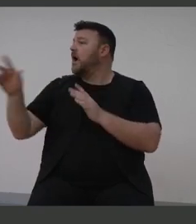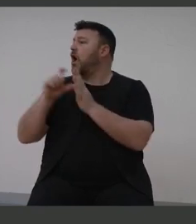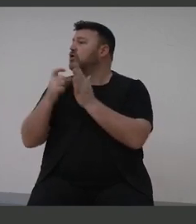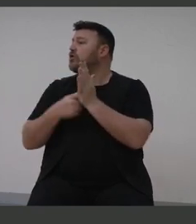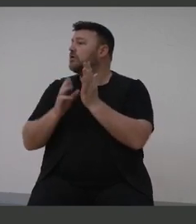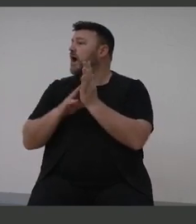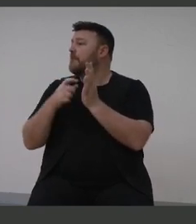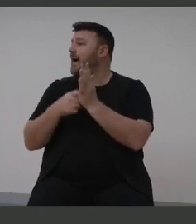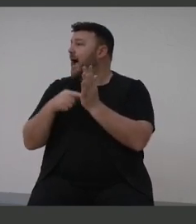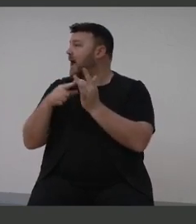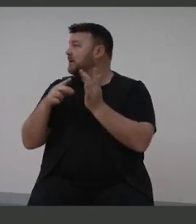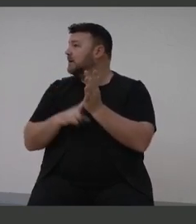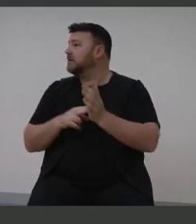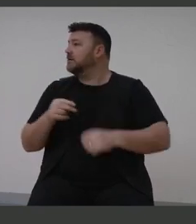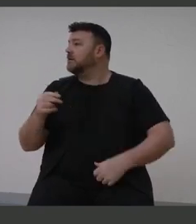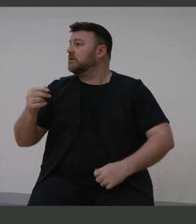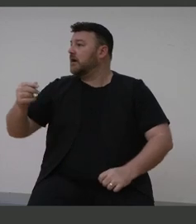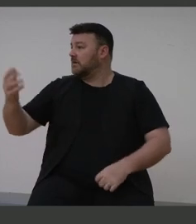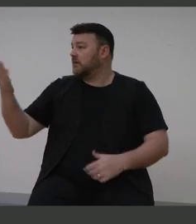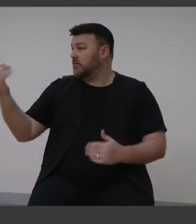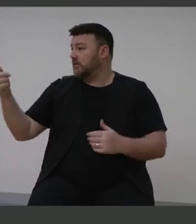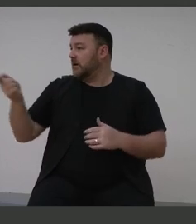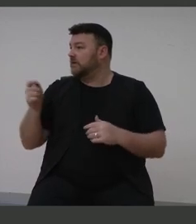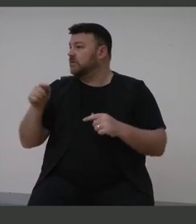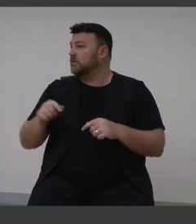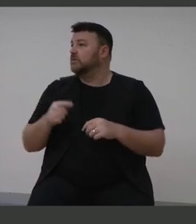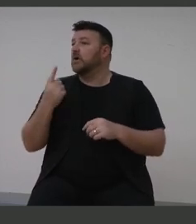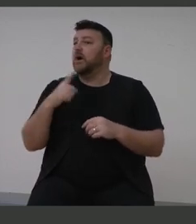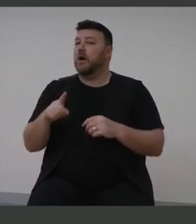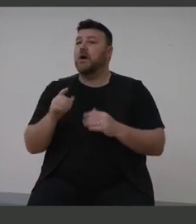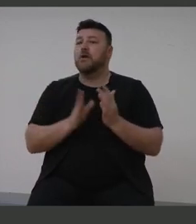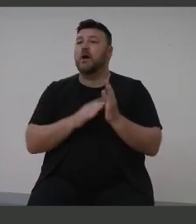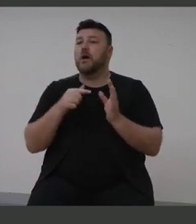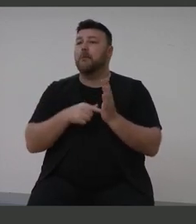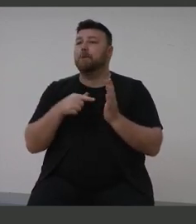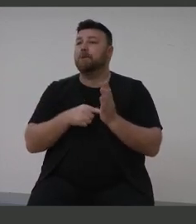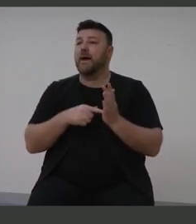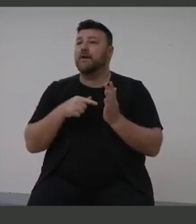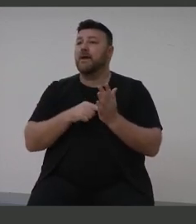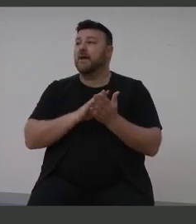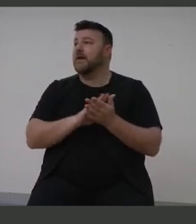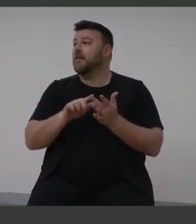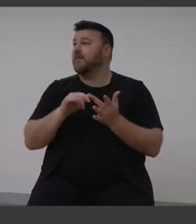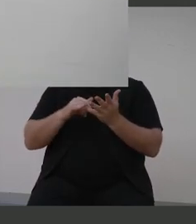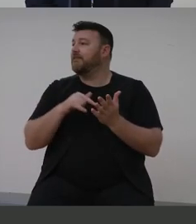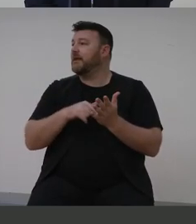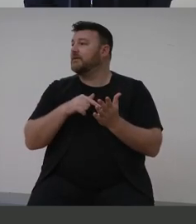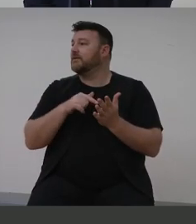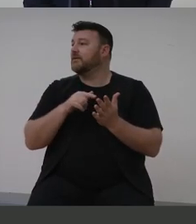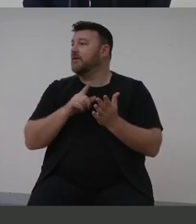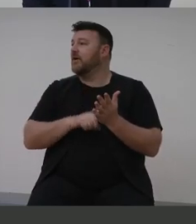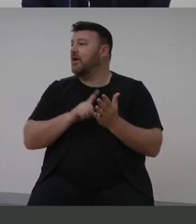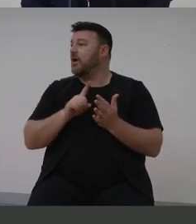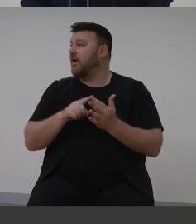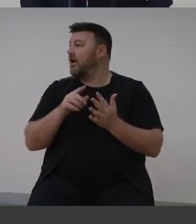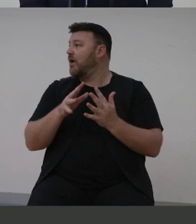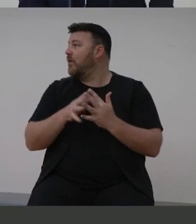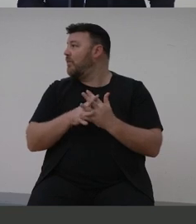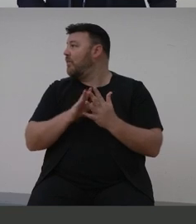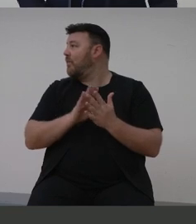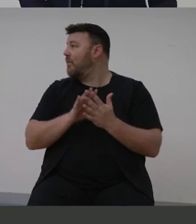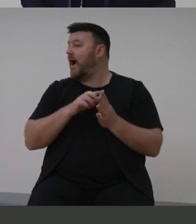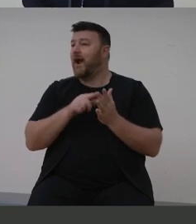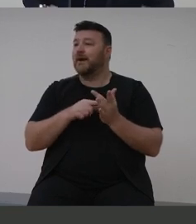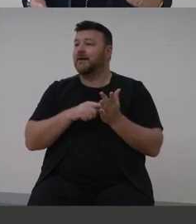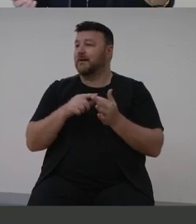Martin, I would actually like to invite you and the Honourable Matt Thistlethwaite back up to the stage. Because David Brady and I have